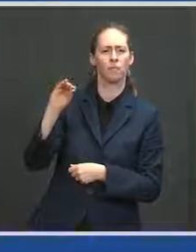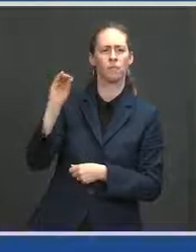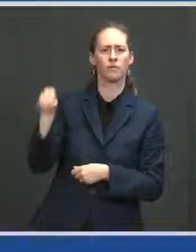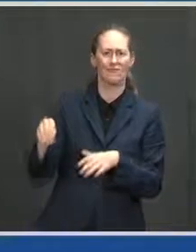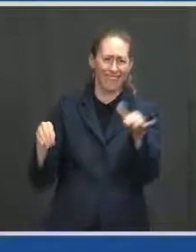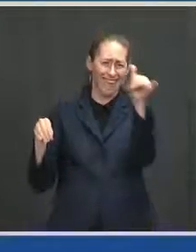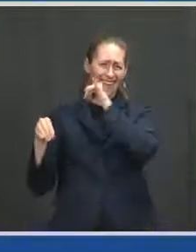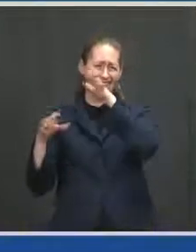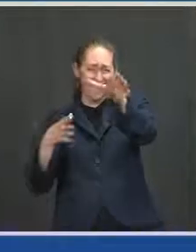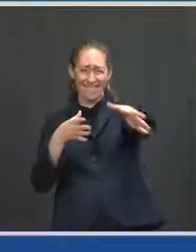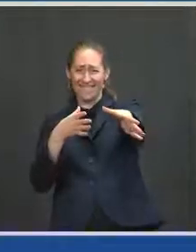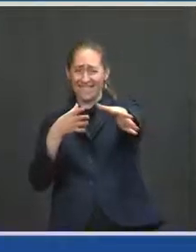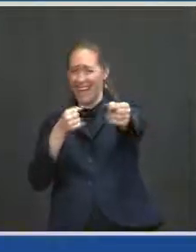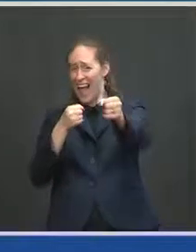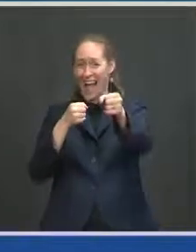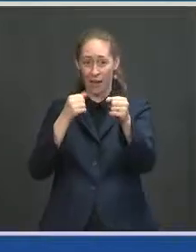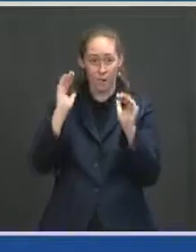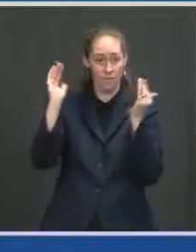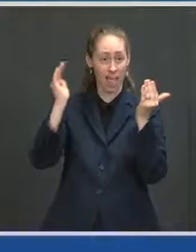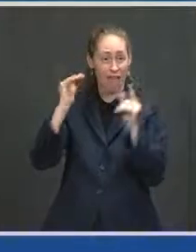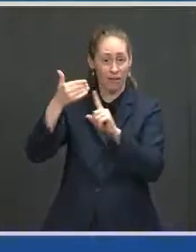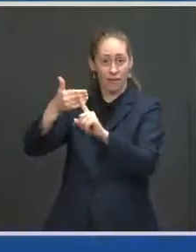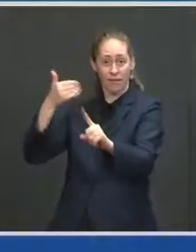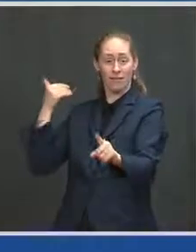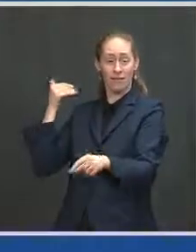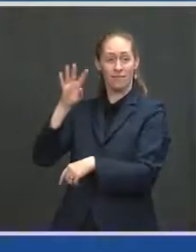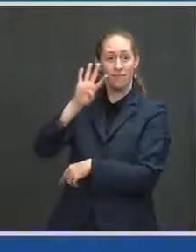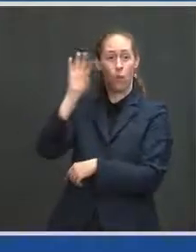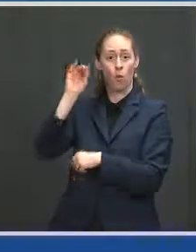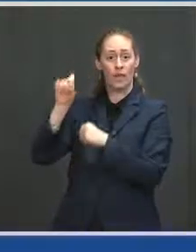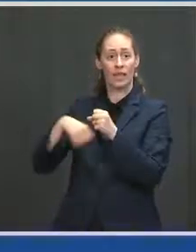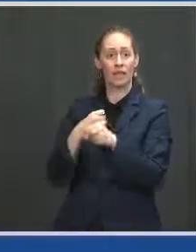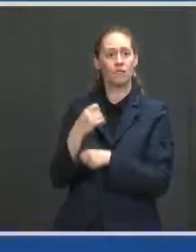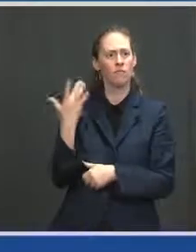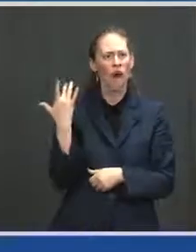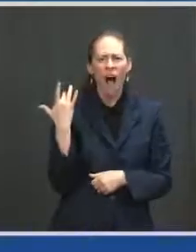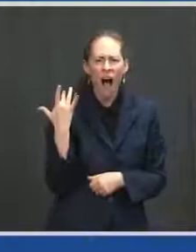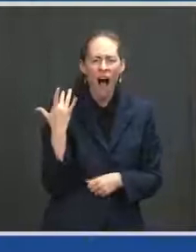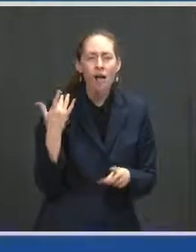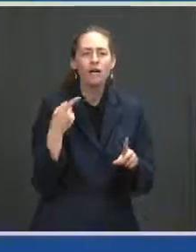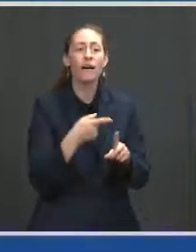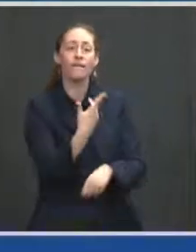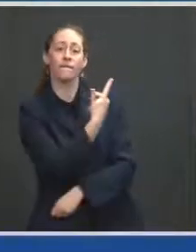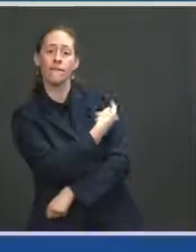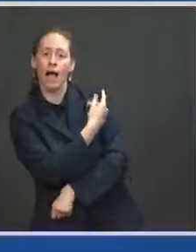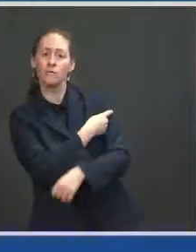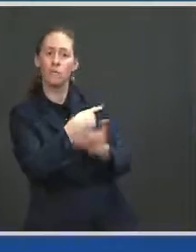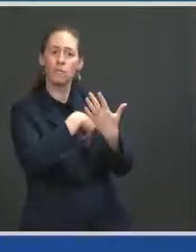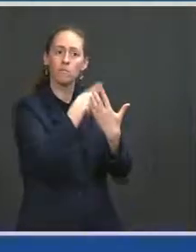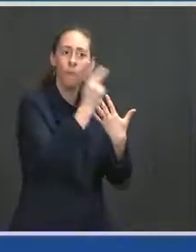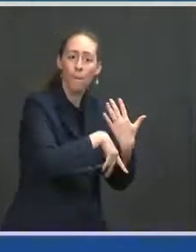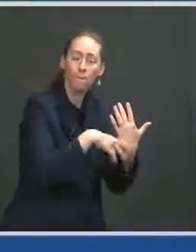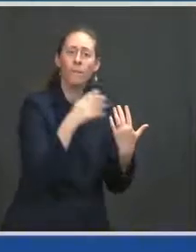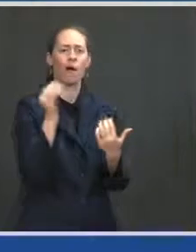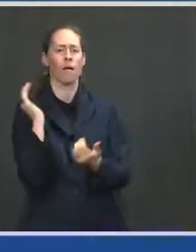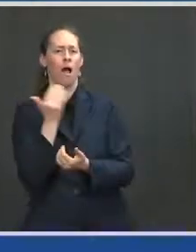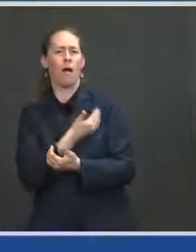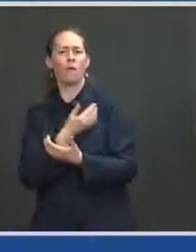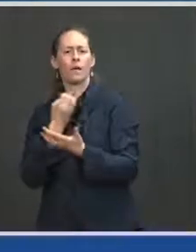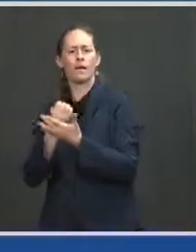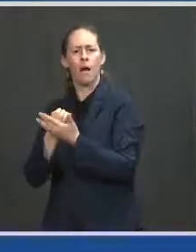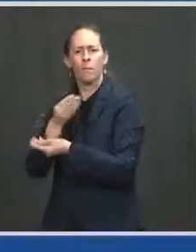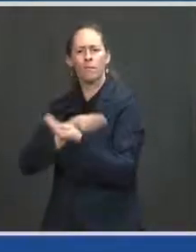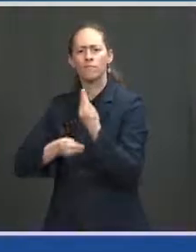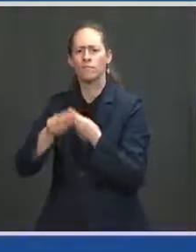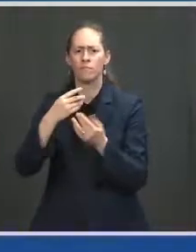four decades. And that's because of our vaccination program and our economic response, which alone are adding three